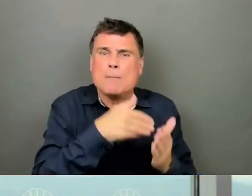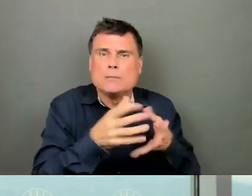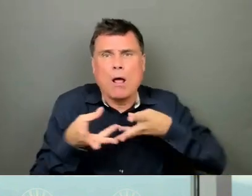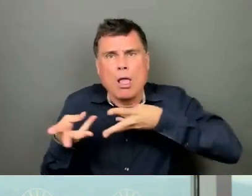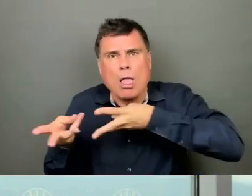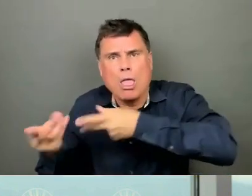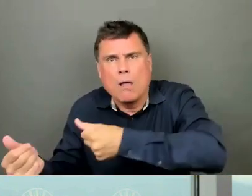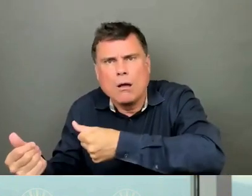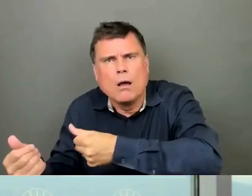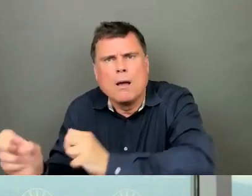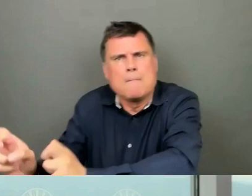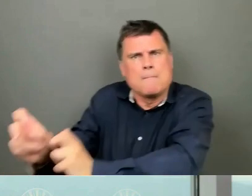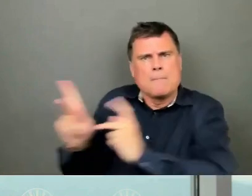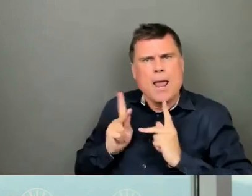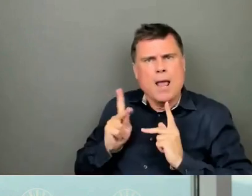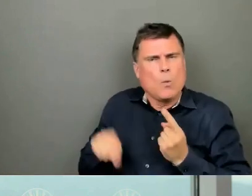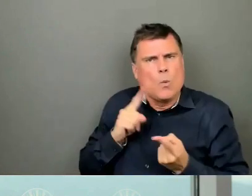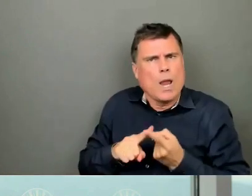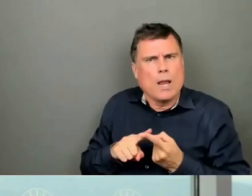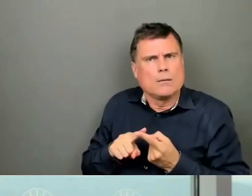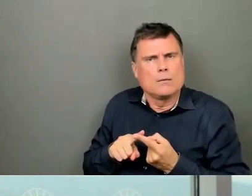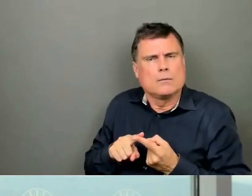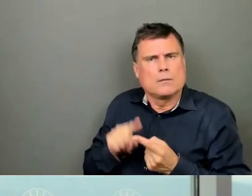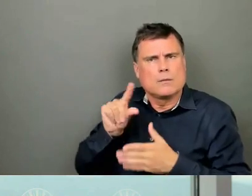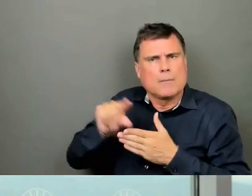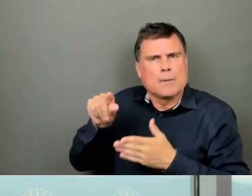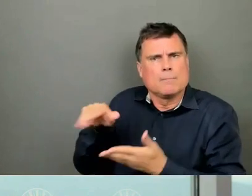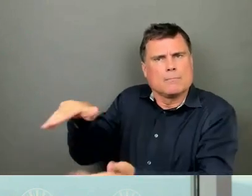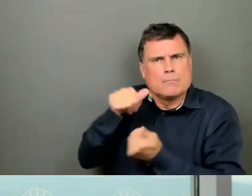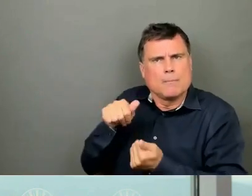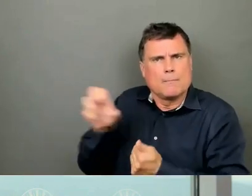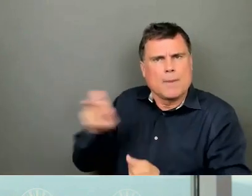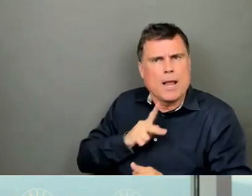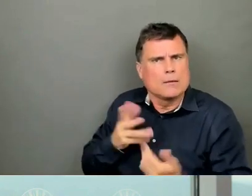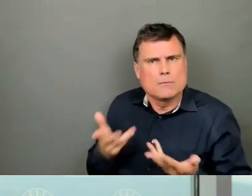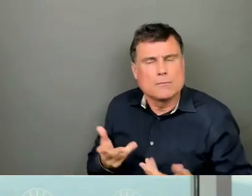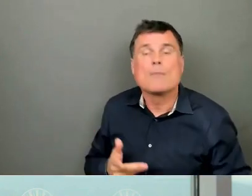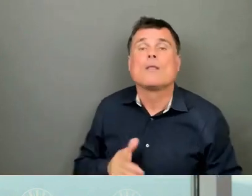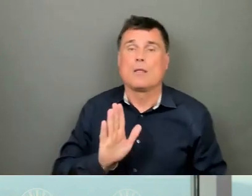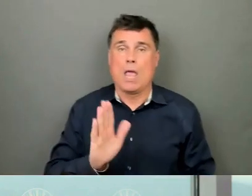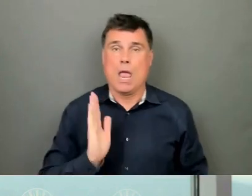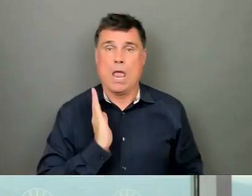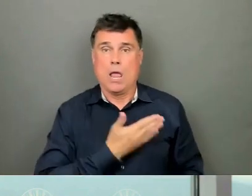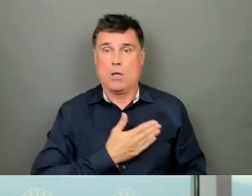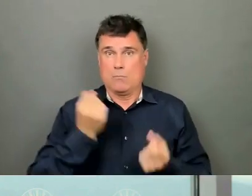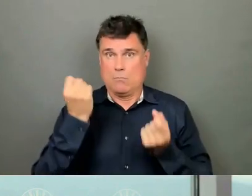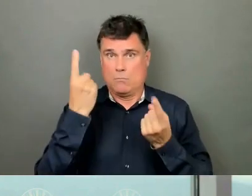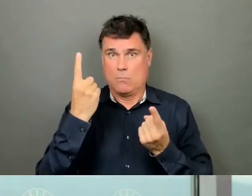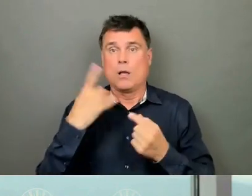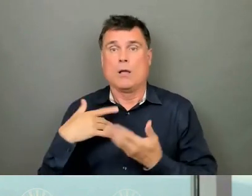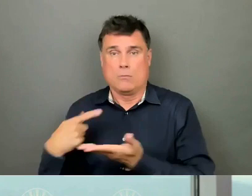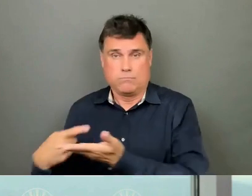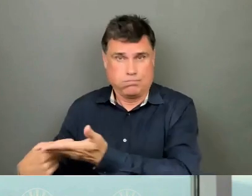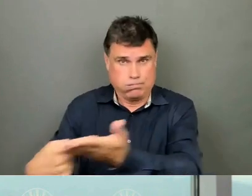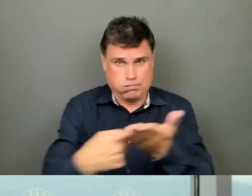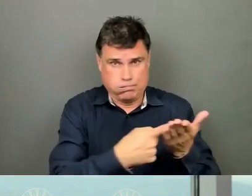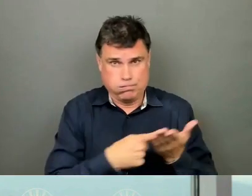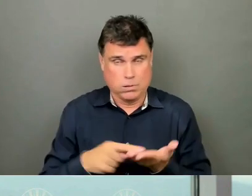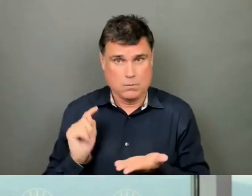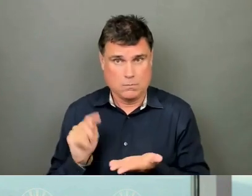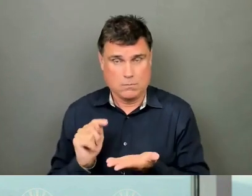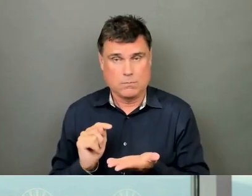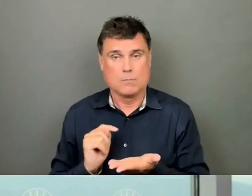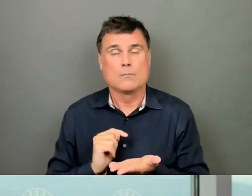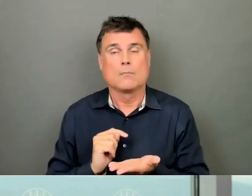It's our expectation that in the conversations around the table with the planning department, Holborn and BC Housing, that market housing will also be